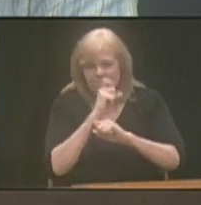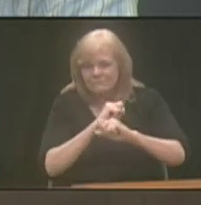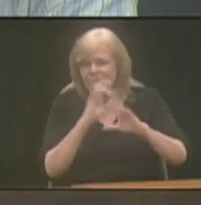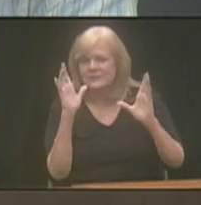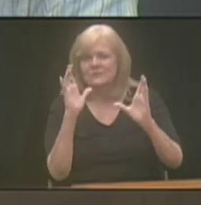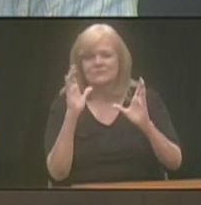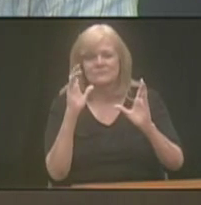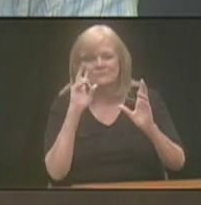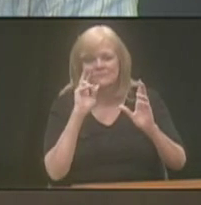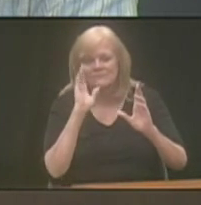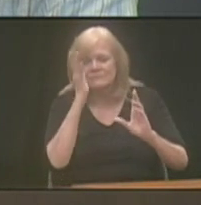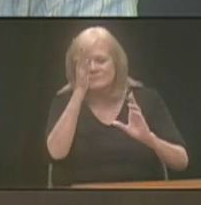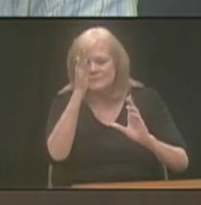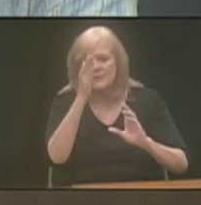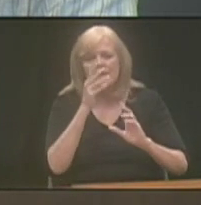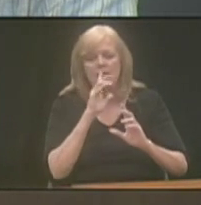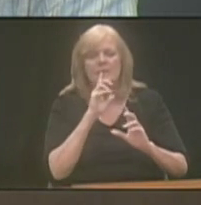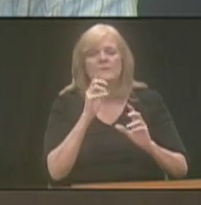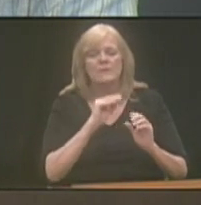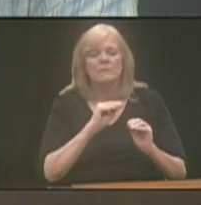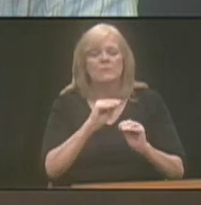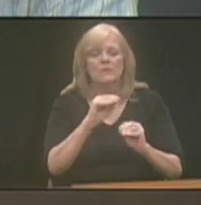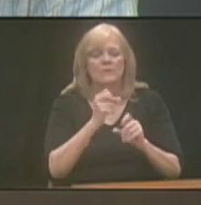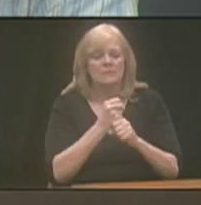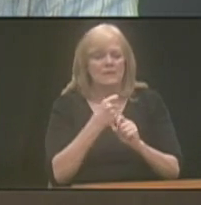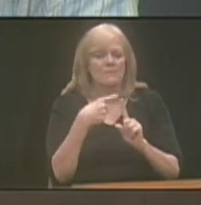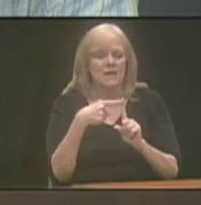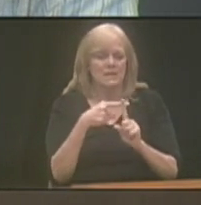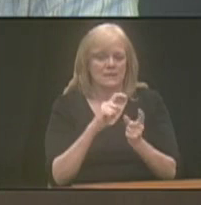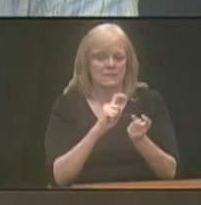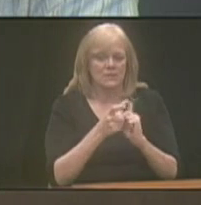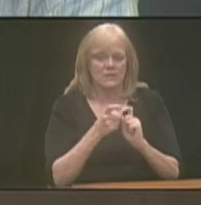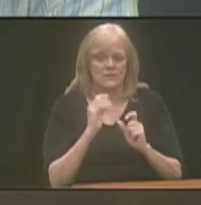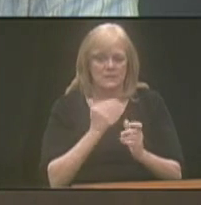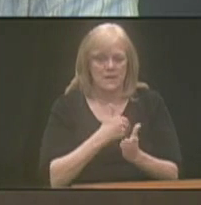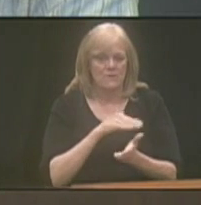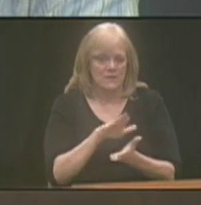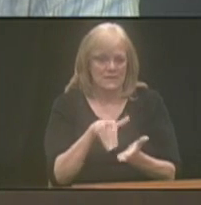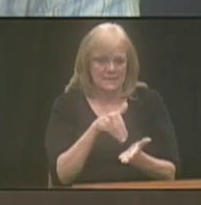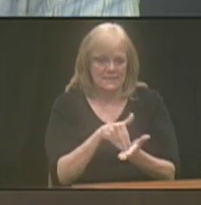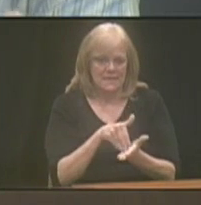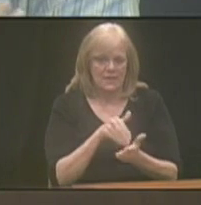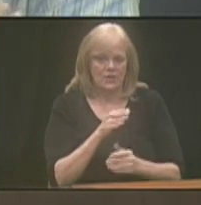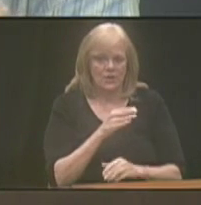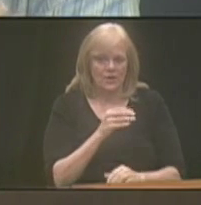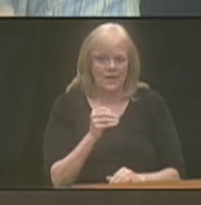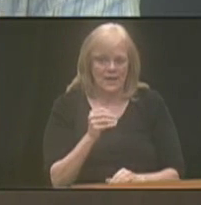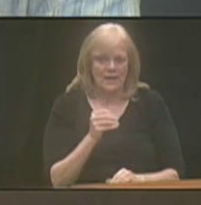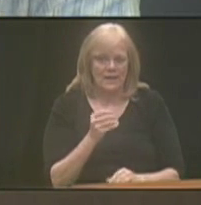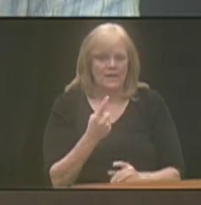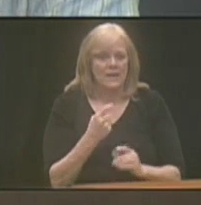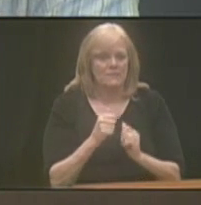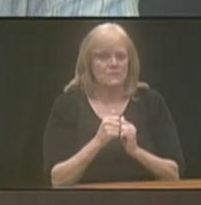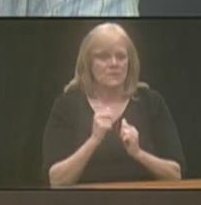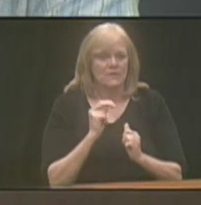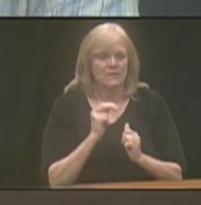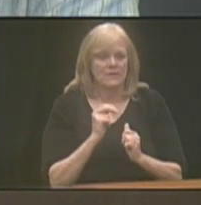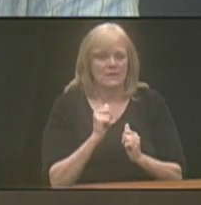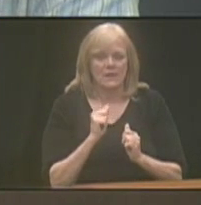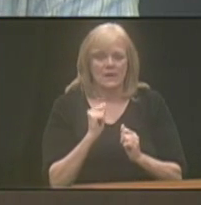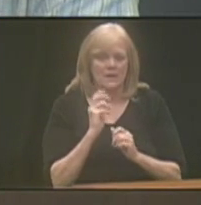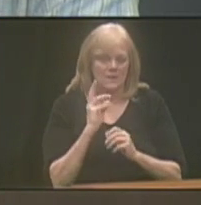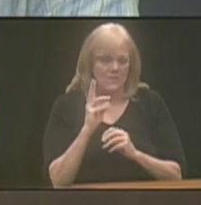to make positive changes at our center. And it comes to us with a